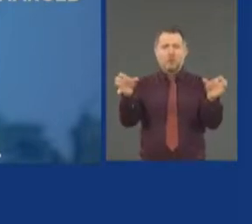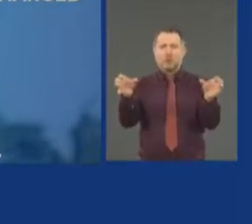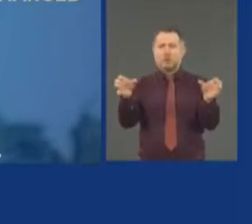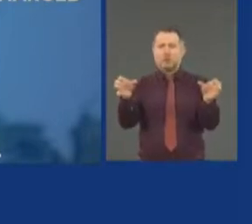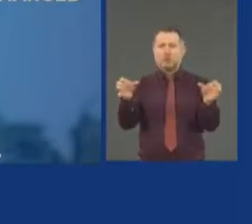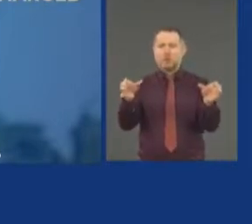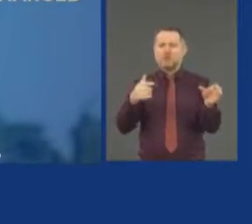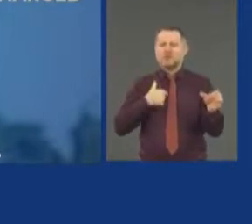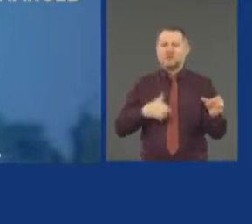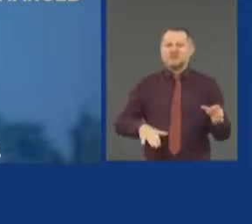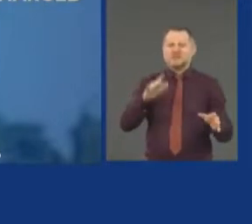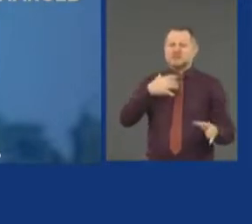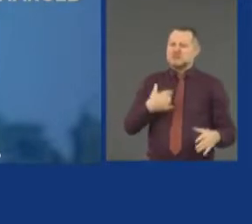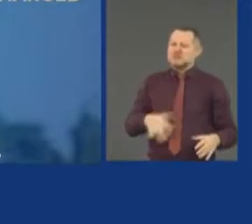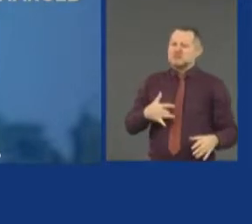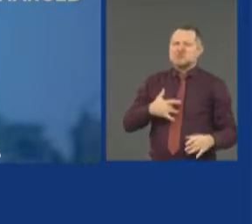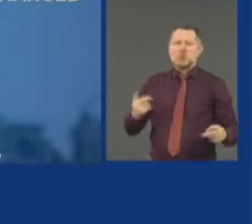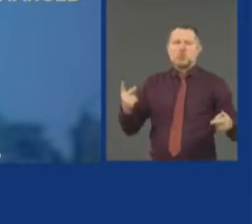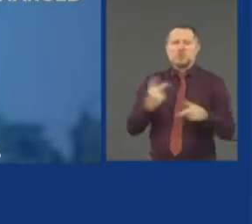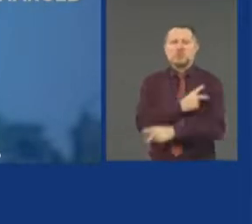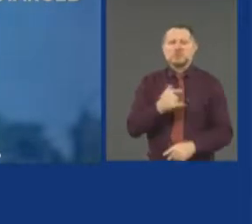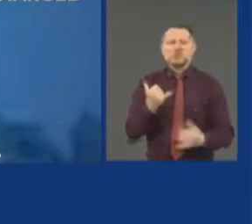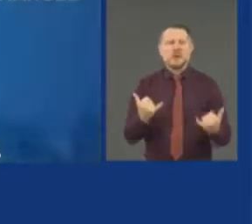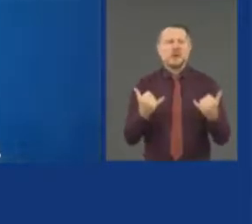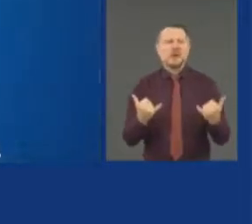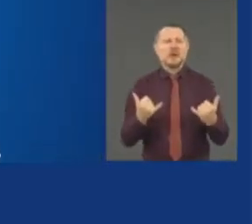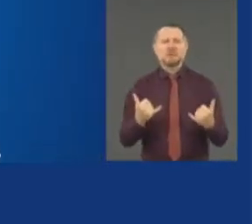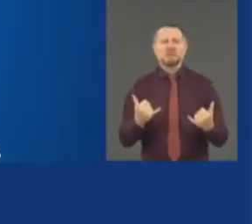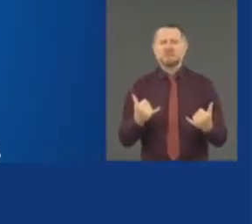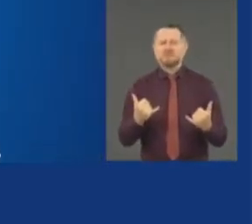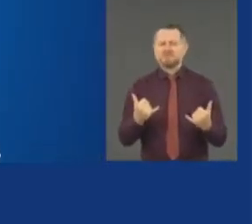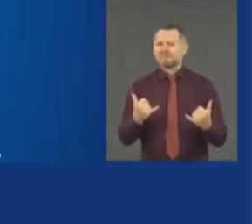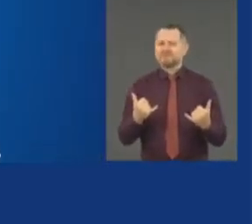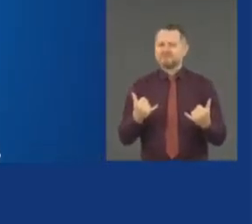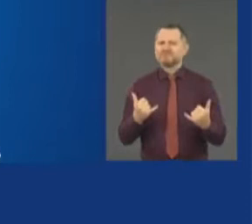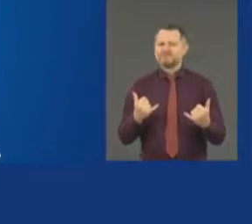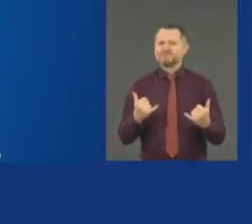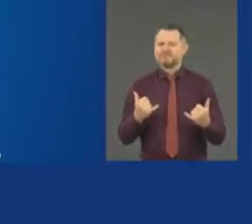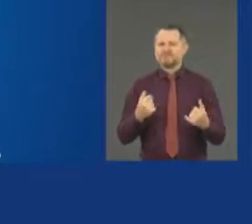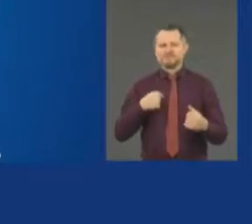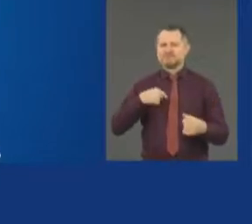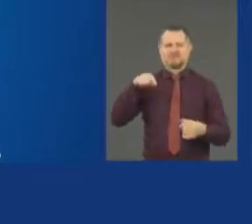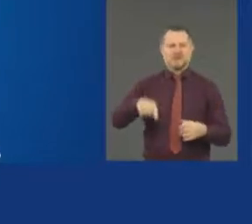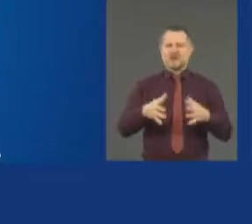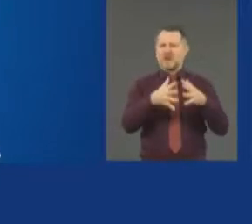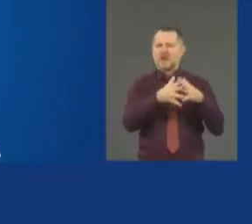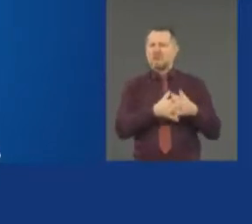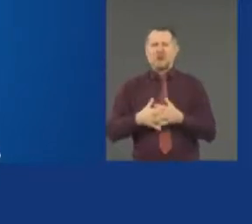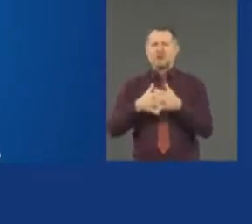basic division in this country. So what do we do?